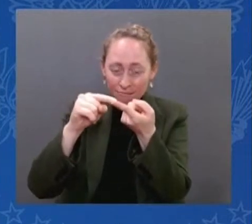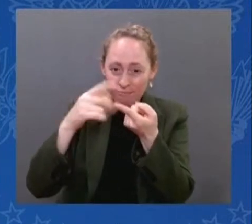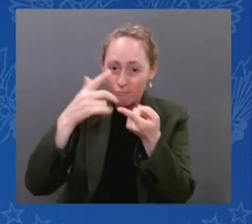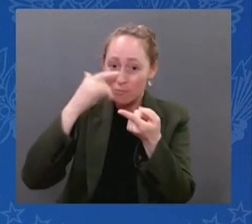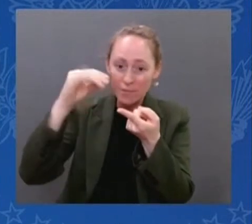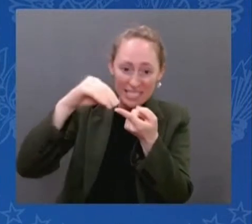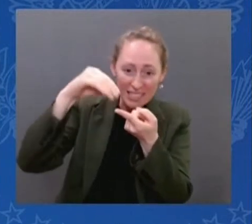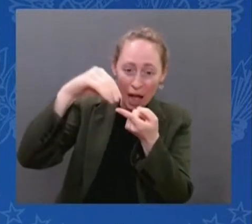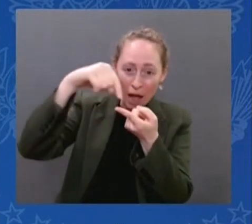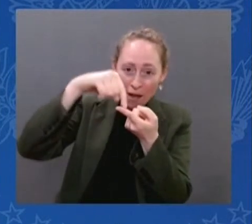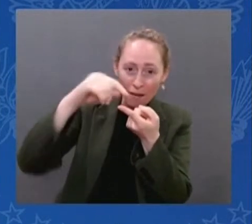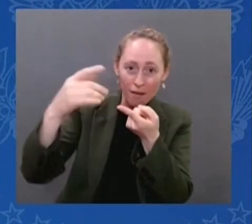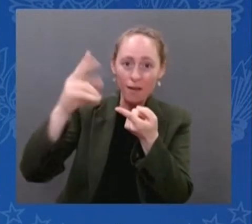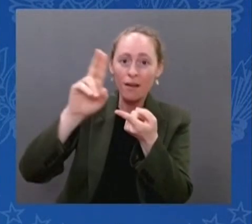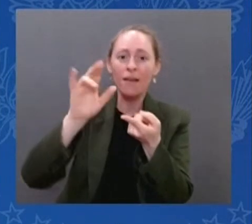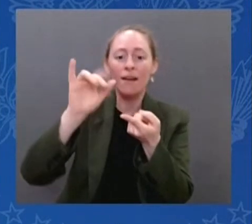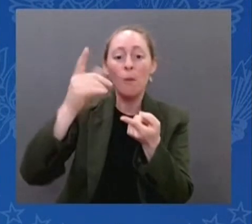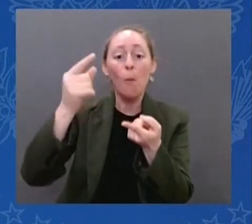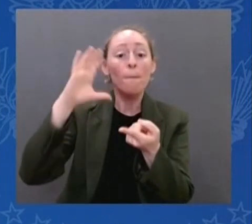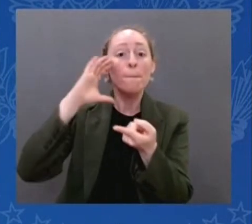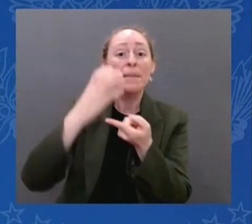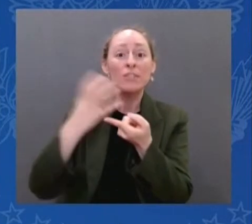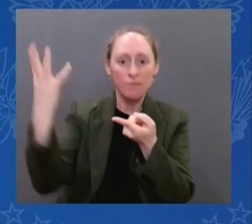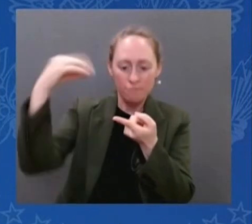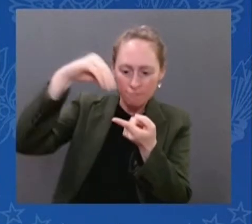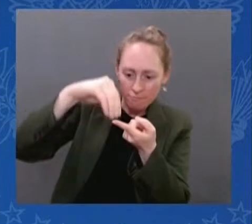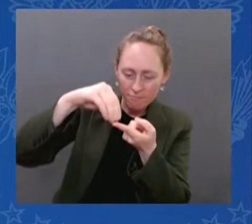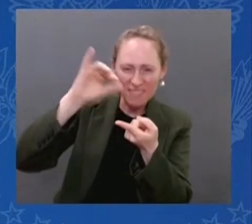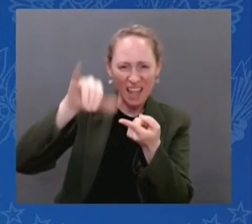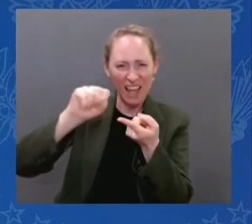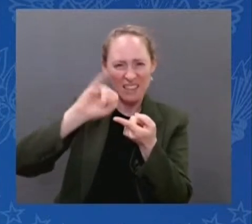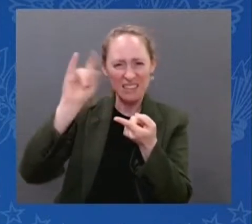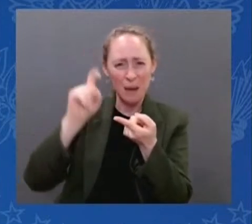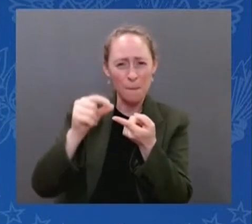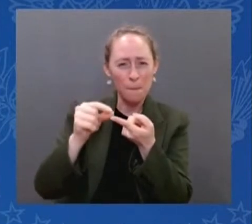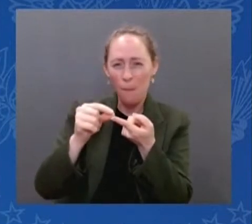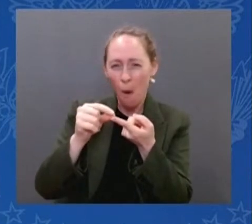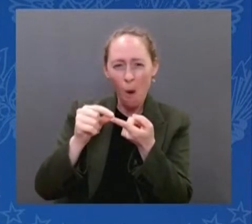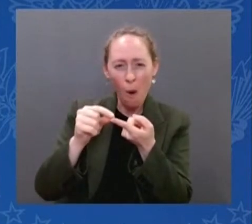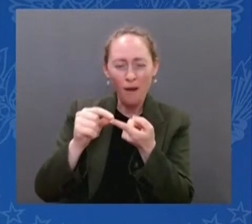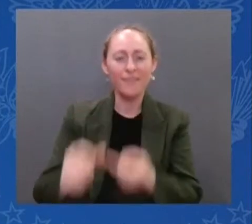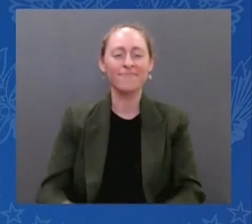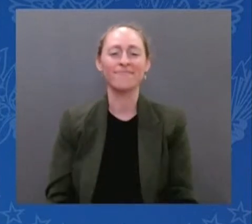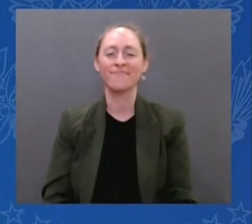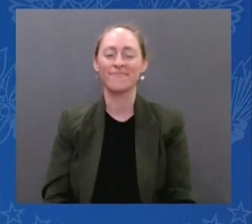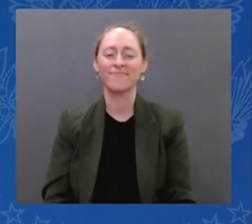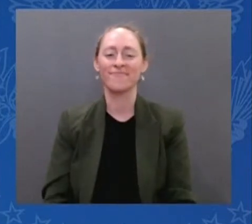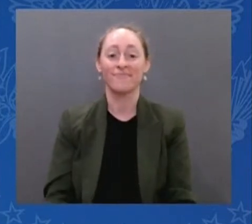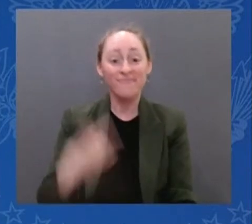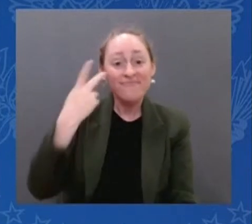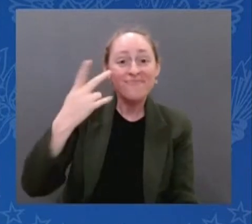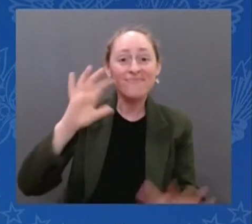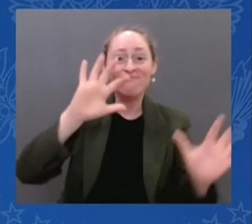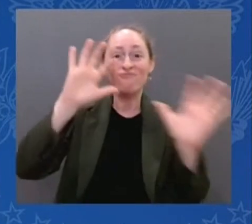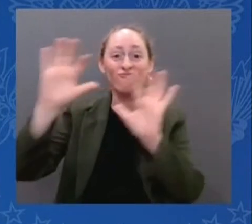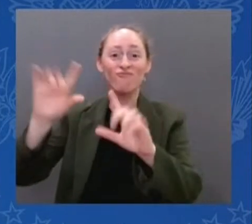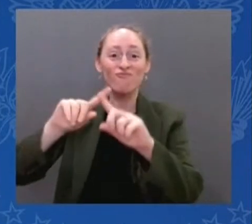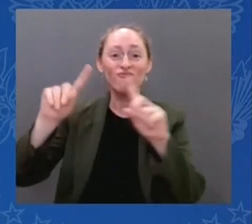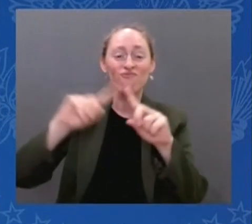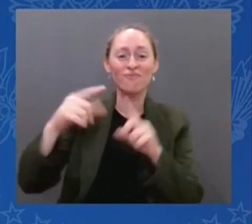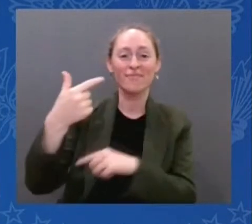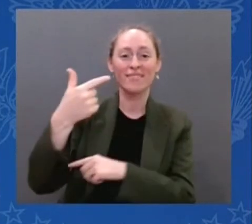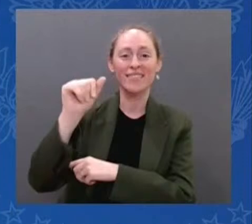You're seeing galaxies that are shining around other galaxies whose light has been bent.